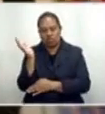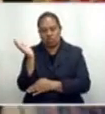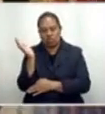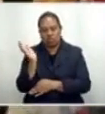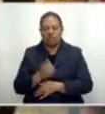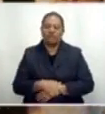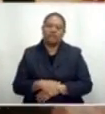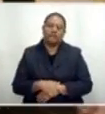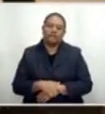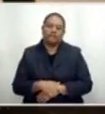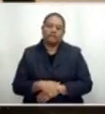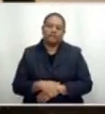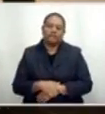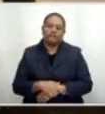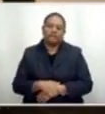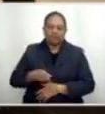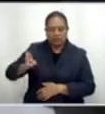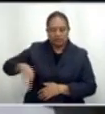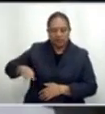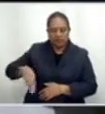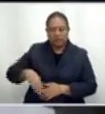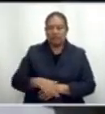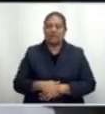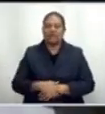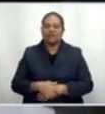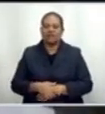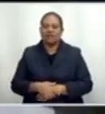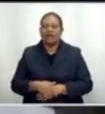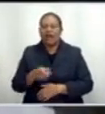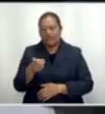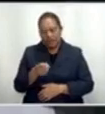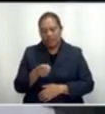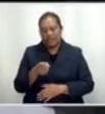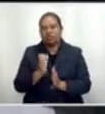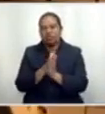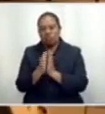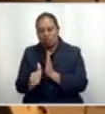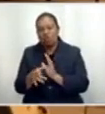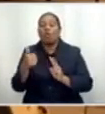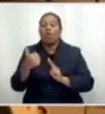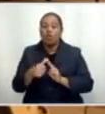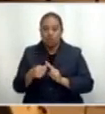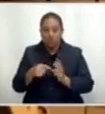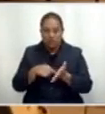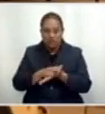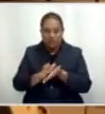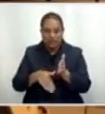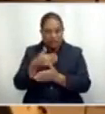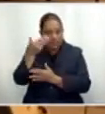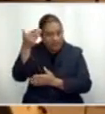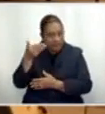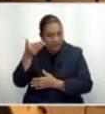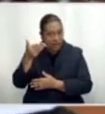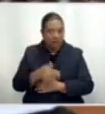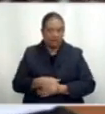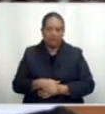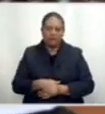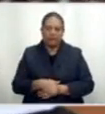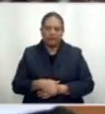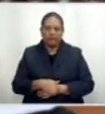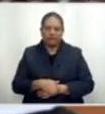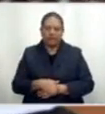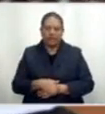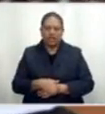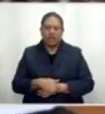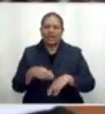Again, members of the public are invited. Also on Thursday evening, the University